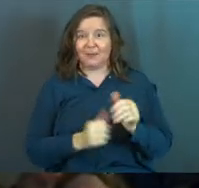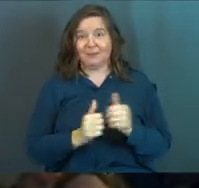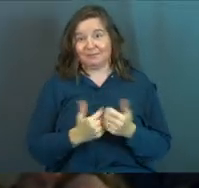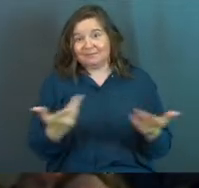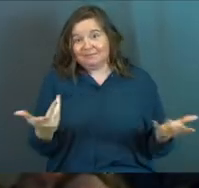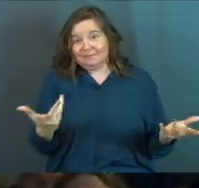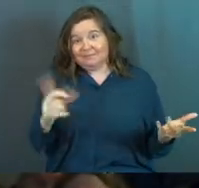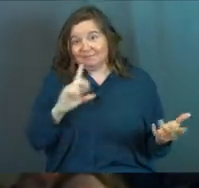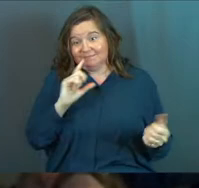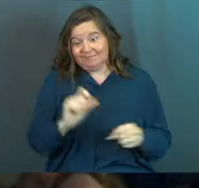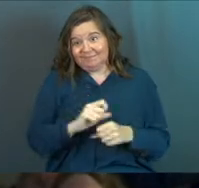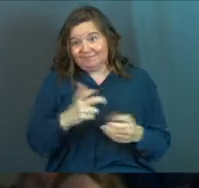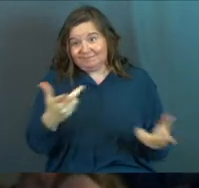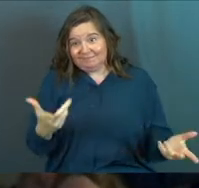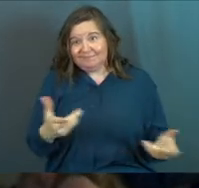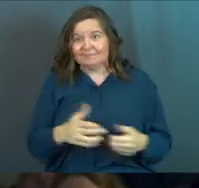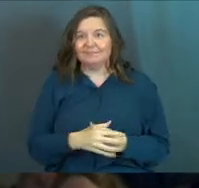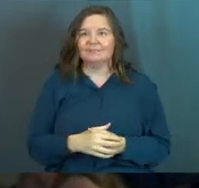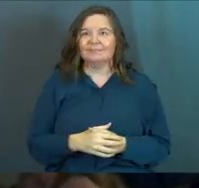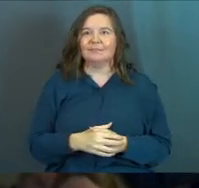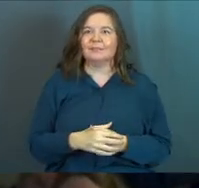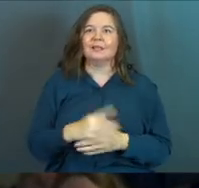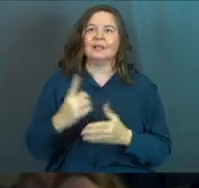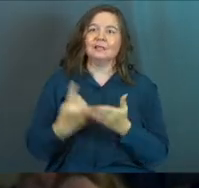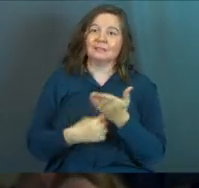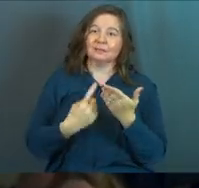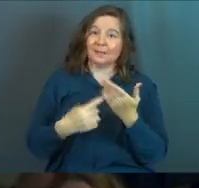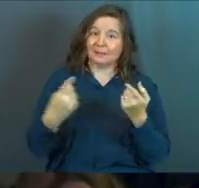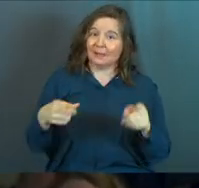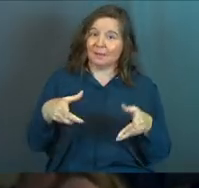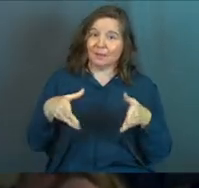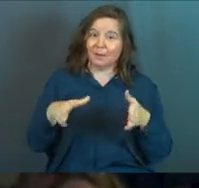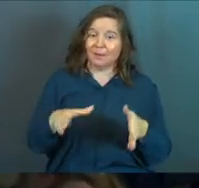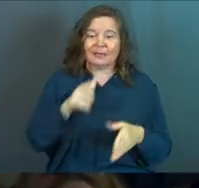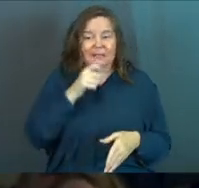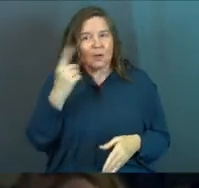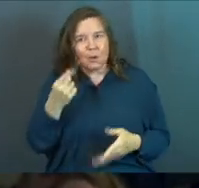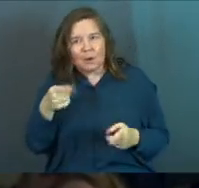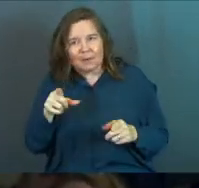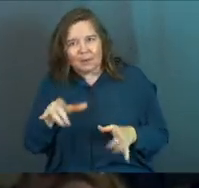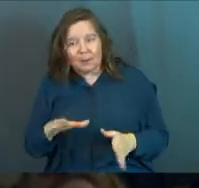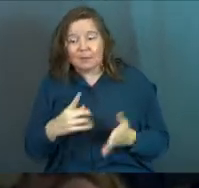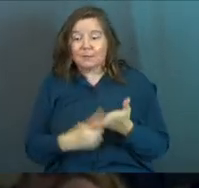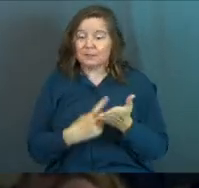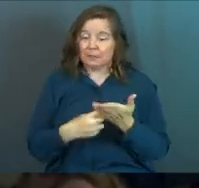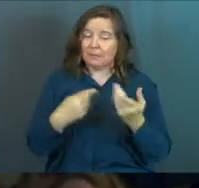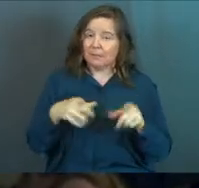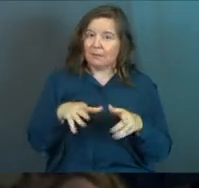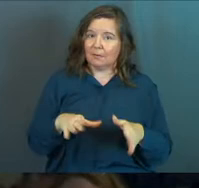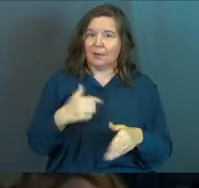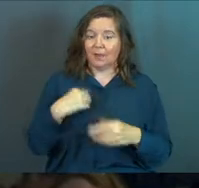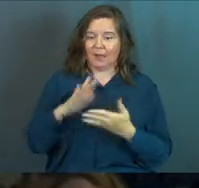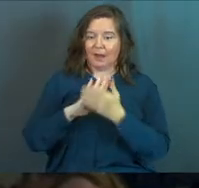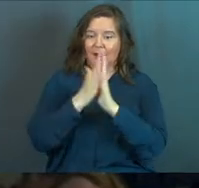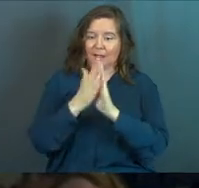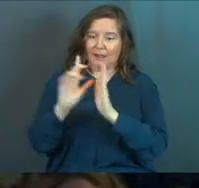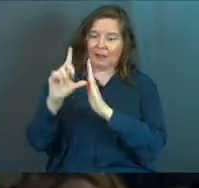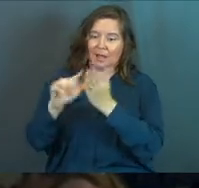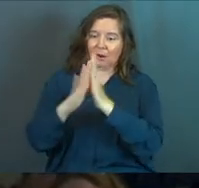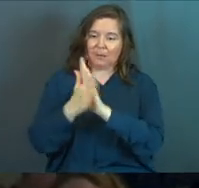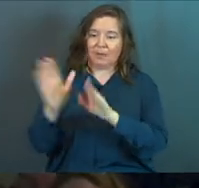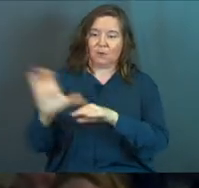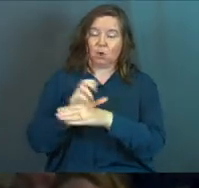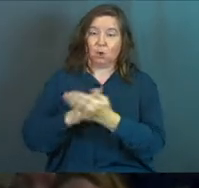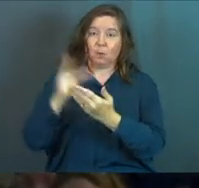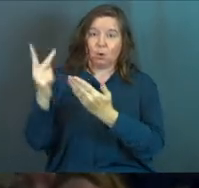with copies, amen, and sometimes it happens that way. doesn't always happen that way, but sometimes it does. I eventually became a computer